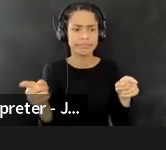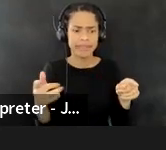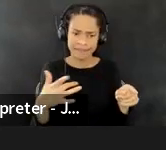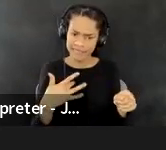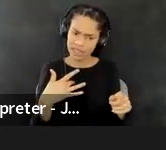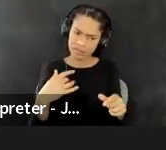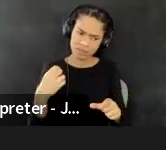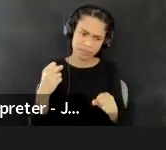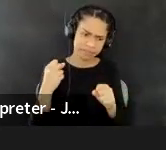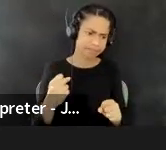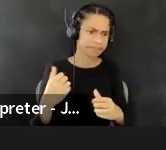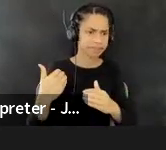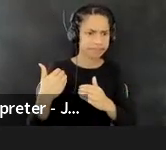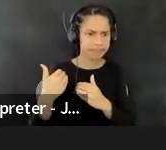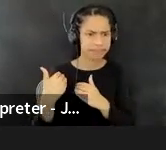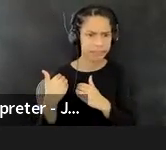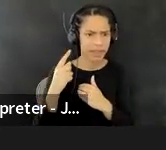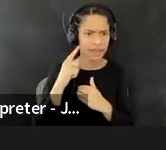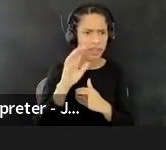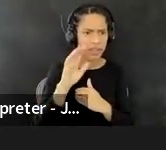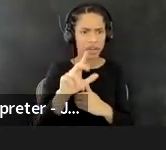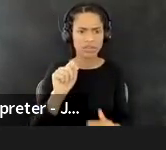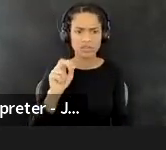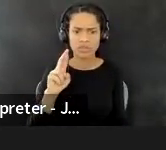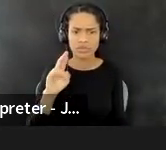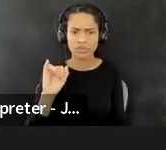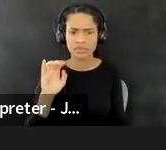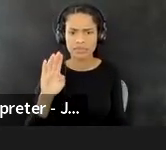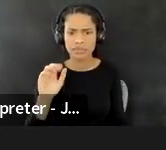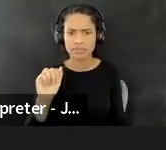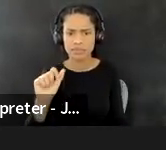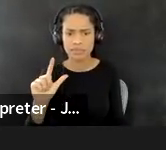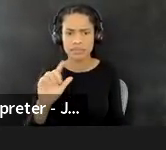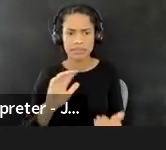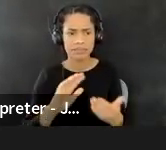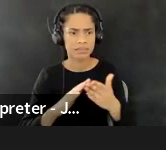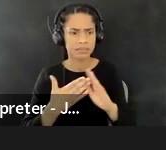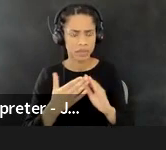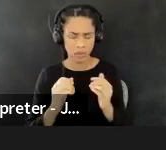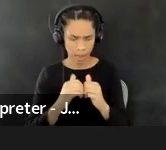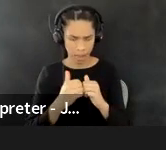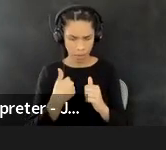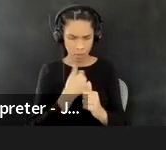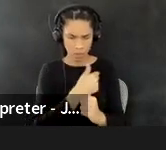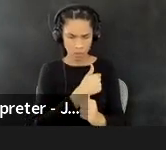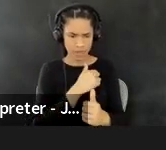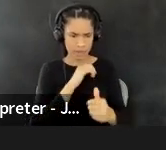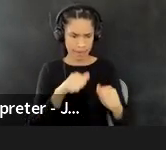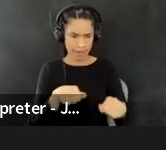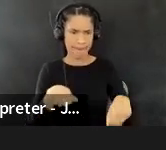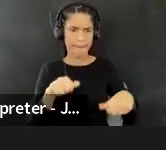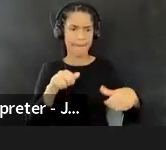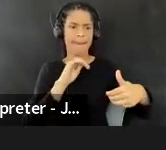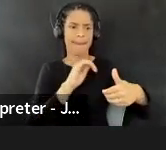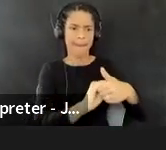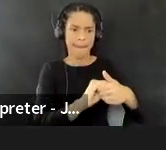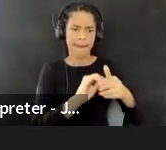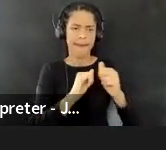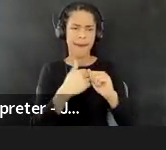tribal nations. So what is that kind of protocol for how do we work together? Um, how are we in great relationship with each other?